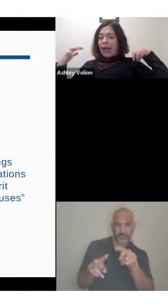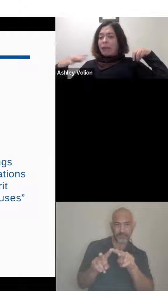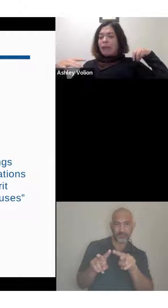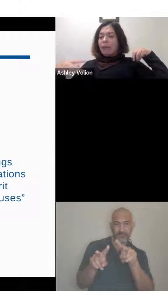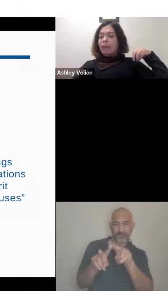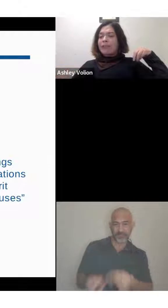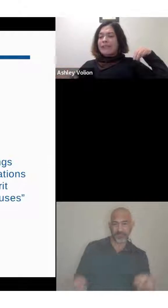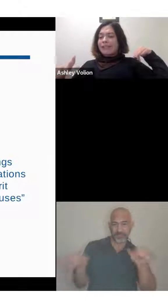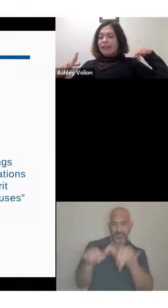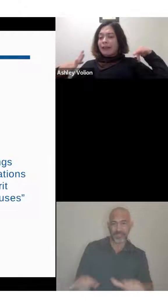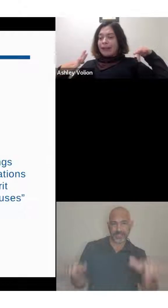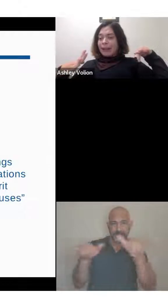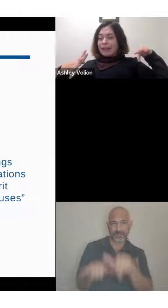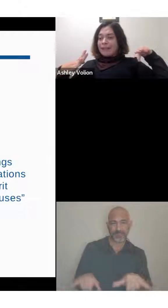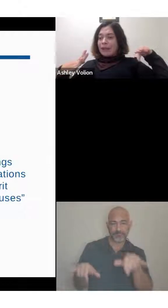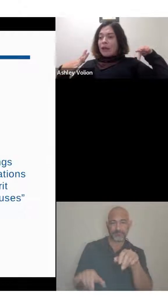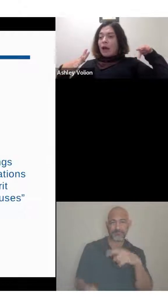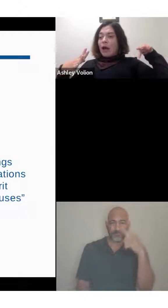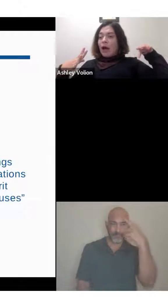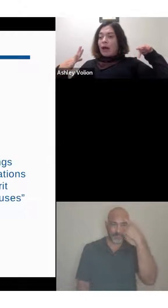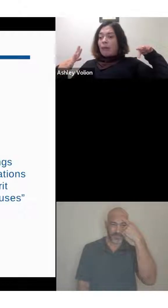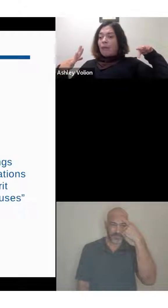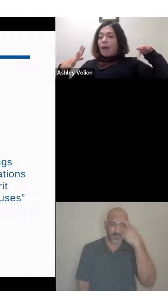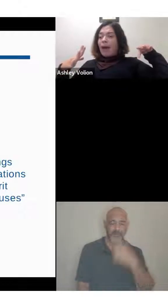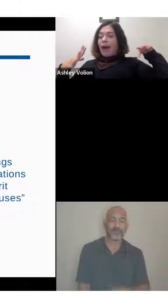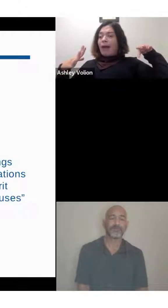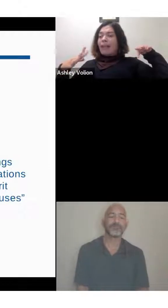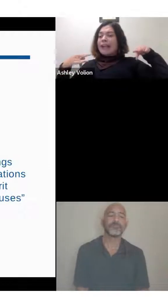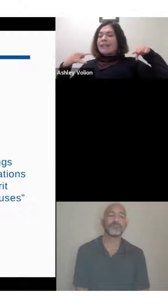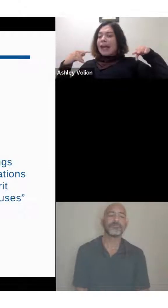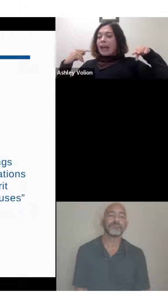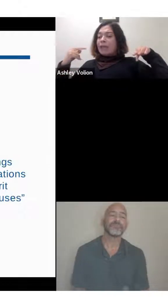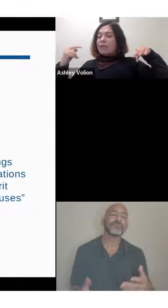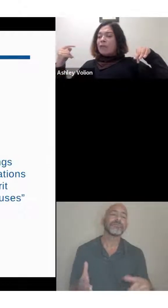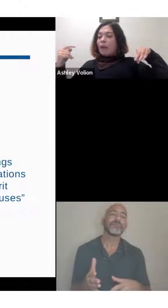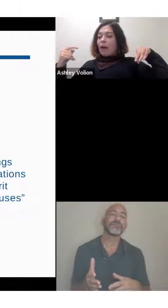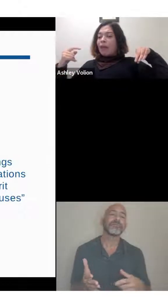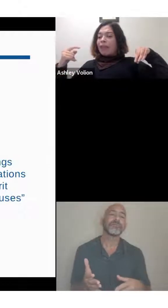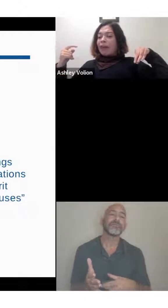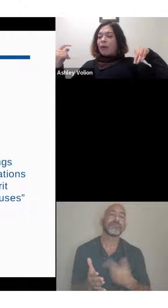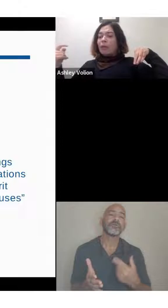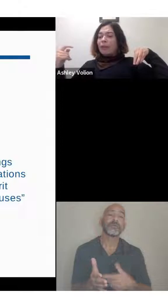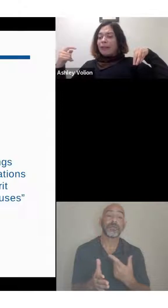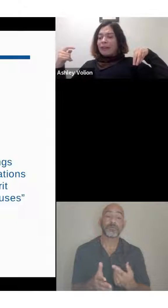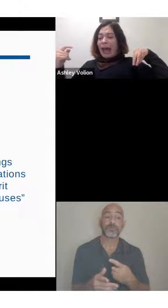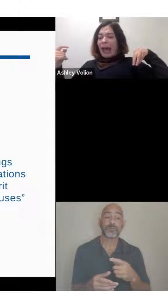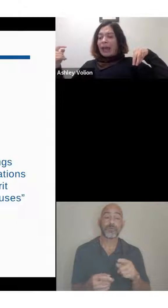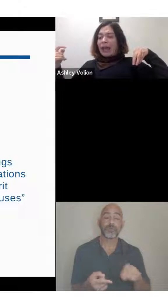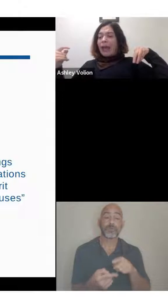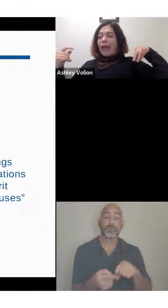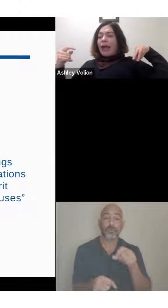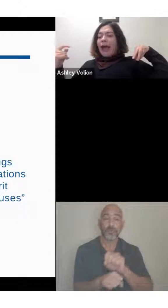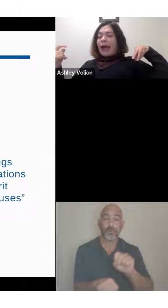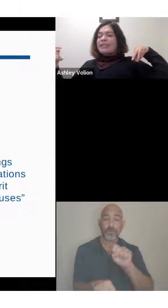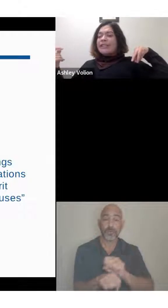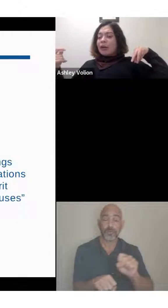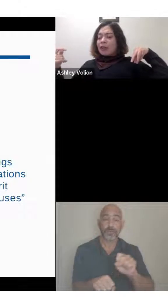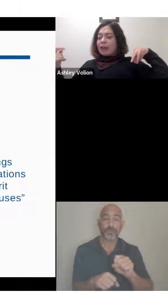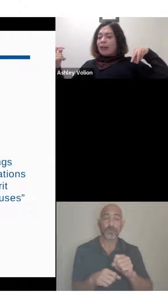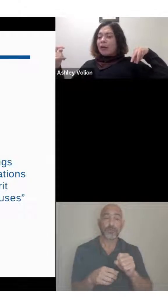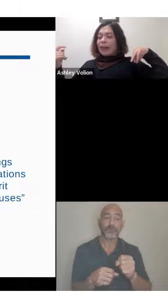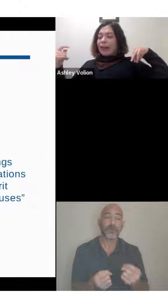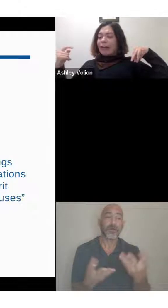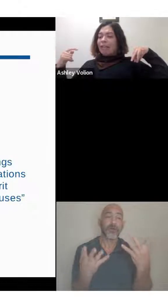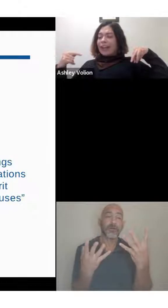we look at people with disabilities, a lot of times they'll be looked at as